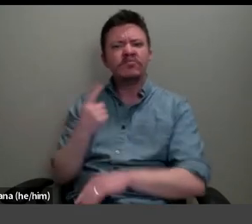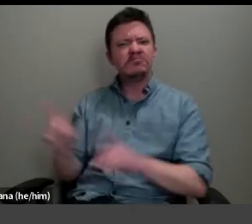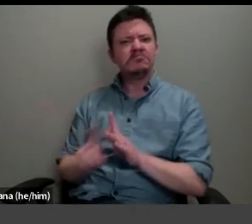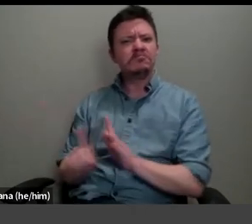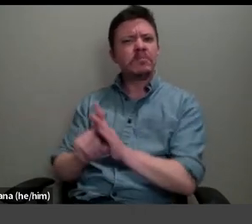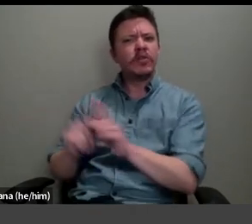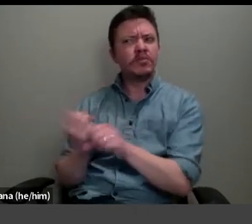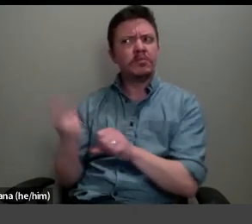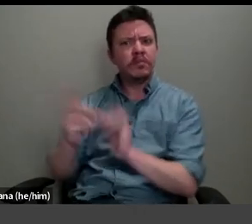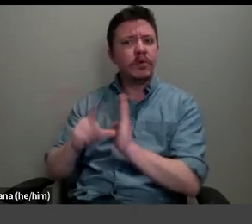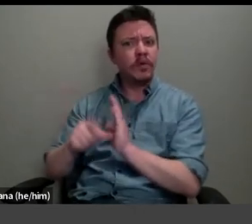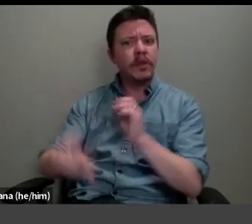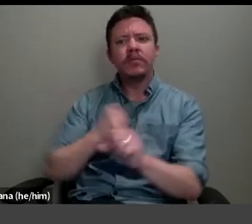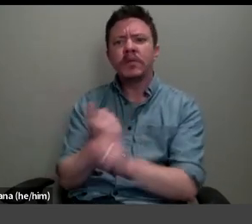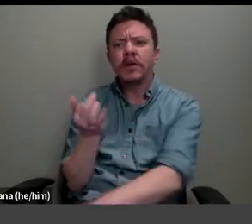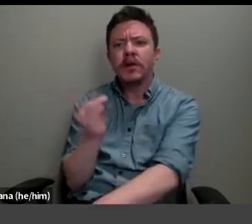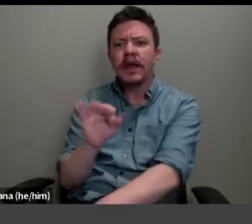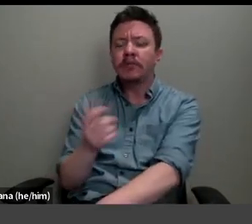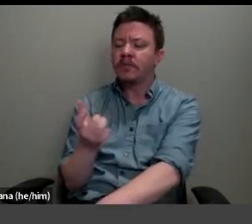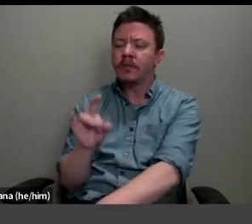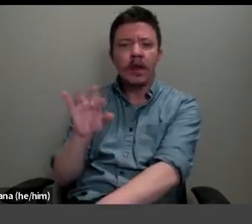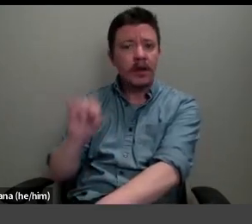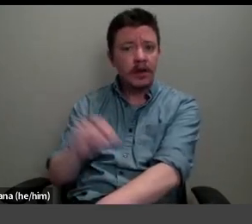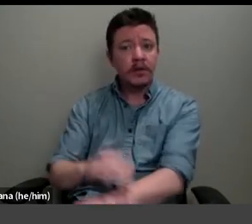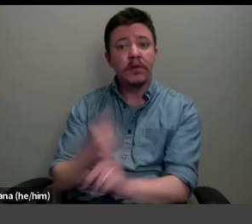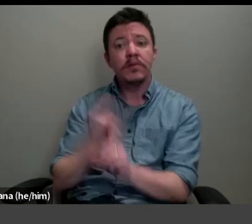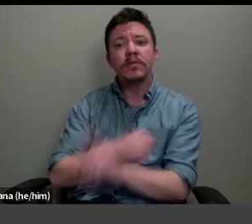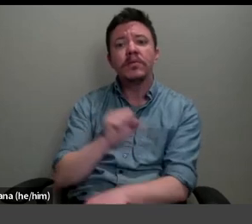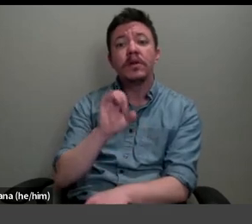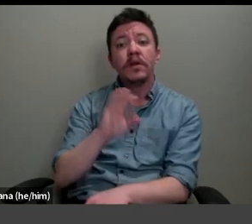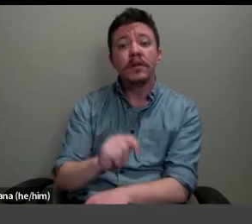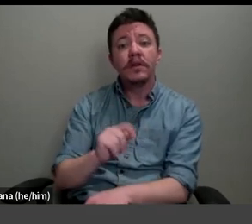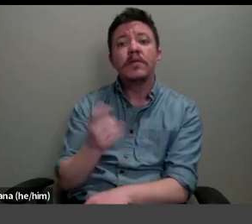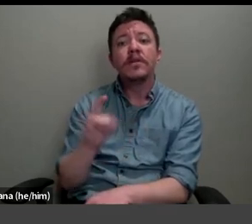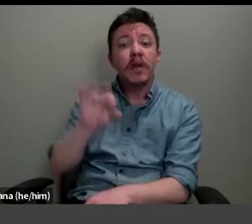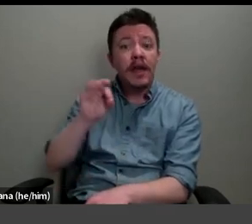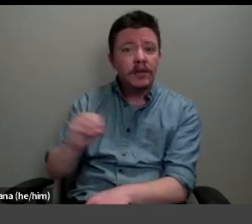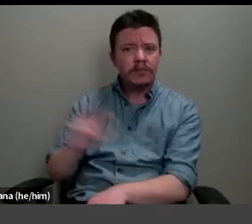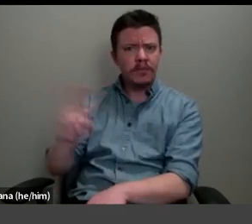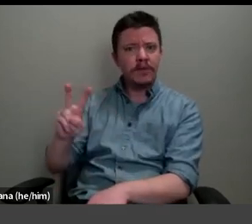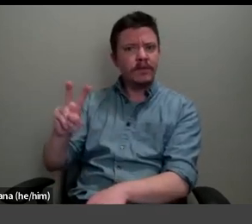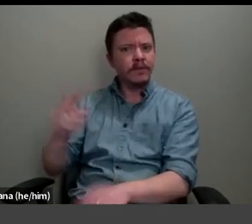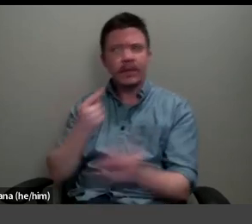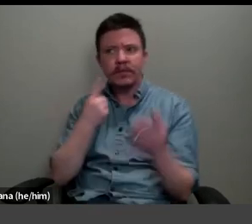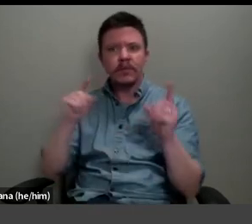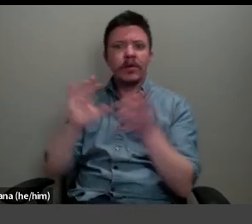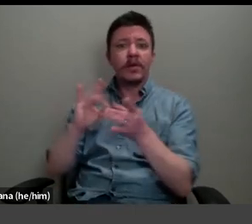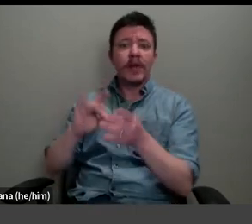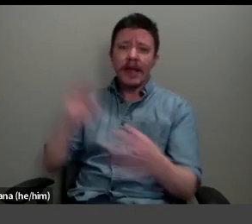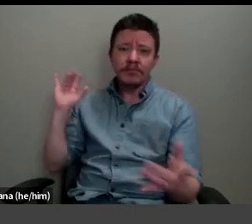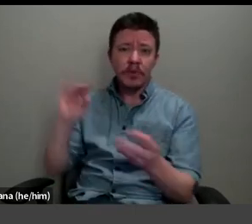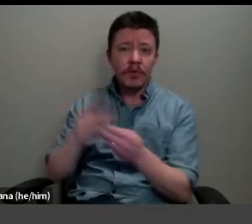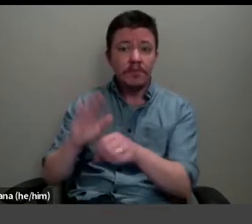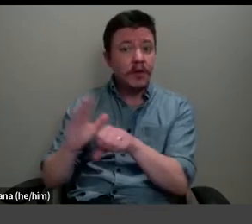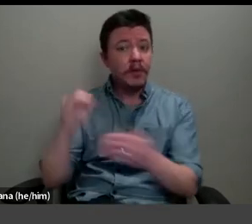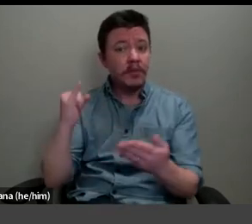later, in 1890. In September 1890, Vuillard claimed to have built up enough sketches to form the